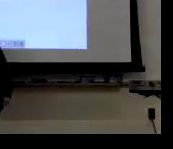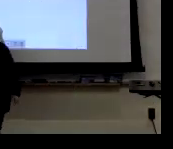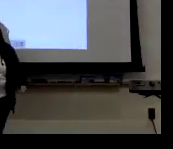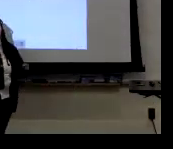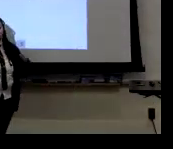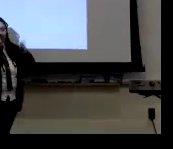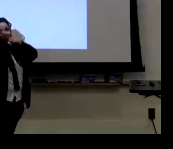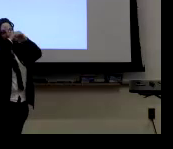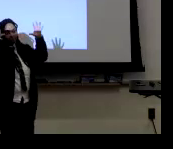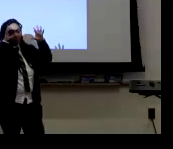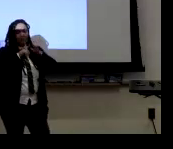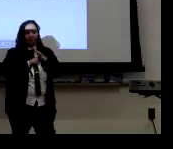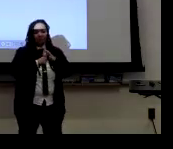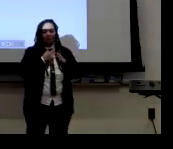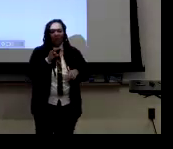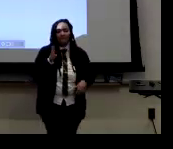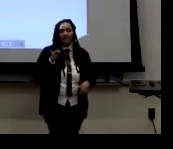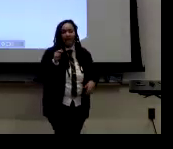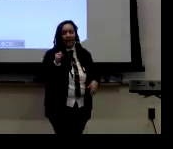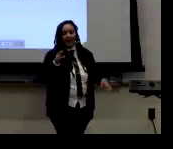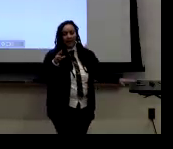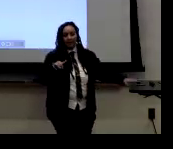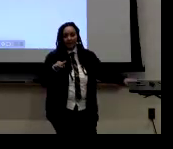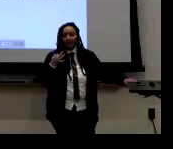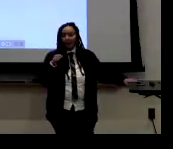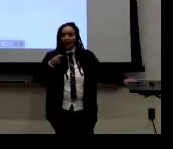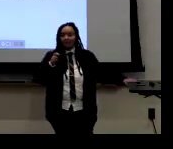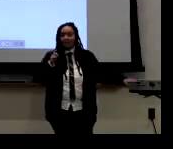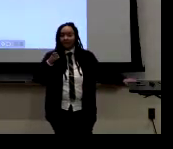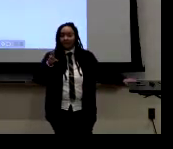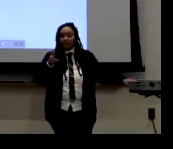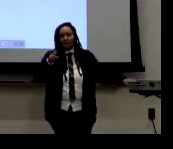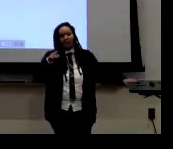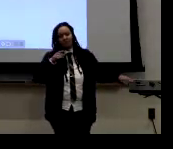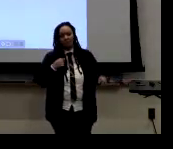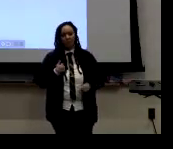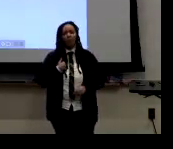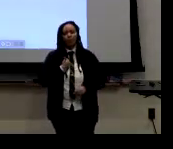point, you know, society has the gender binary.